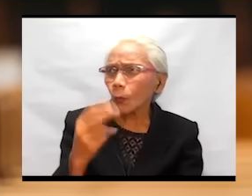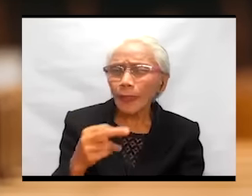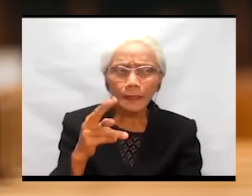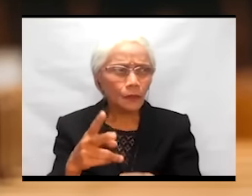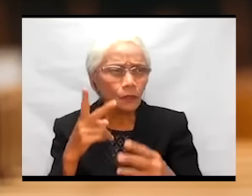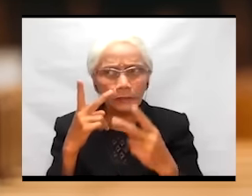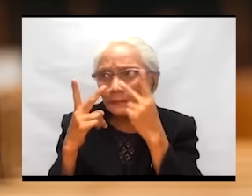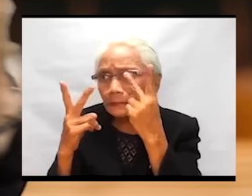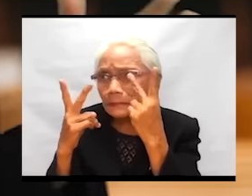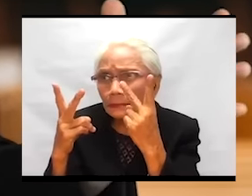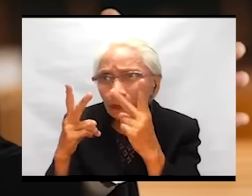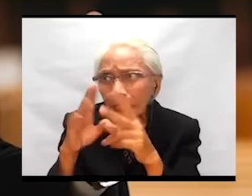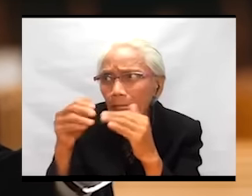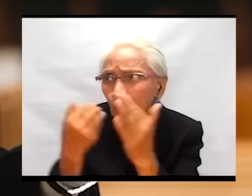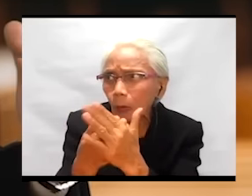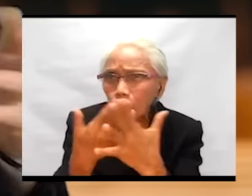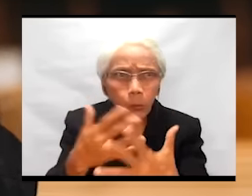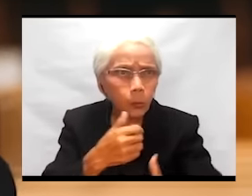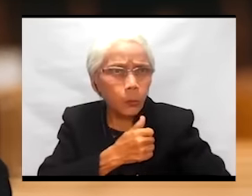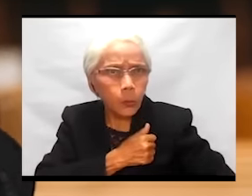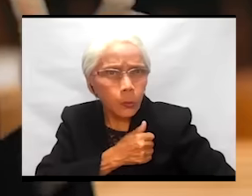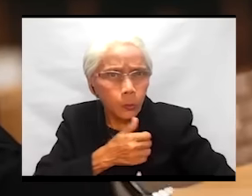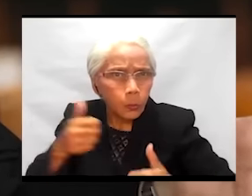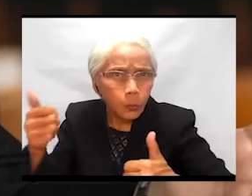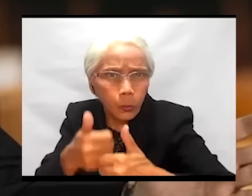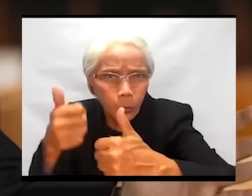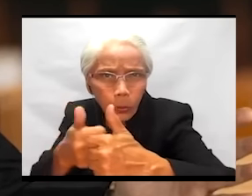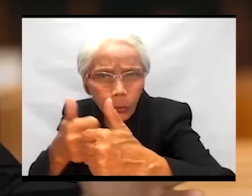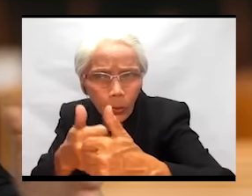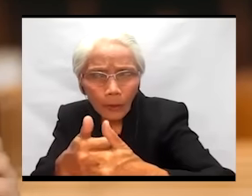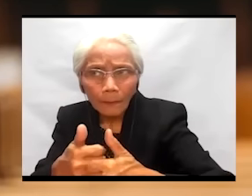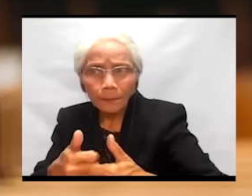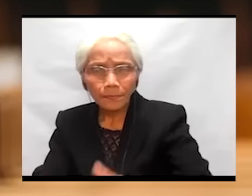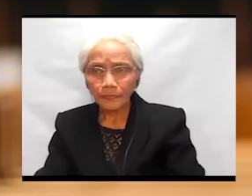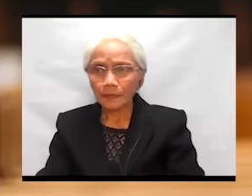you. And then in front of you is a body of water.